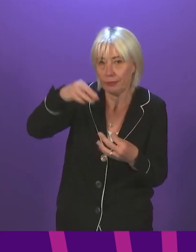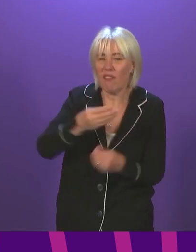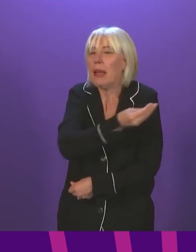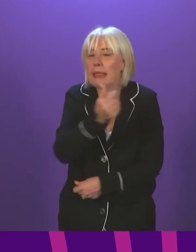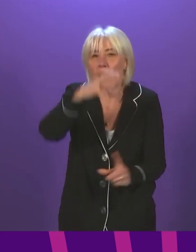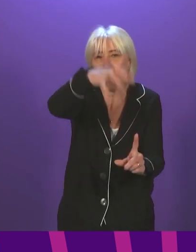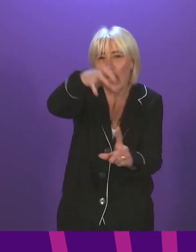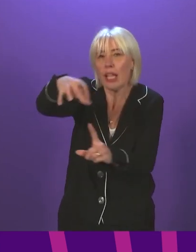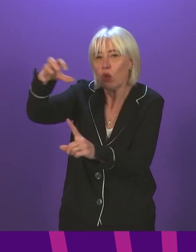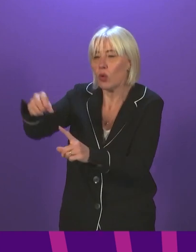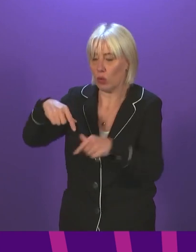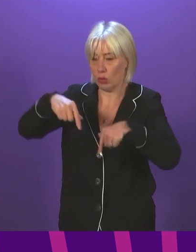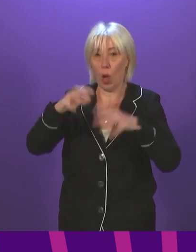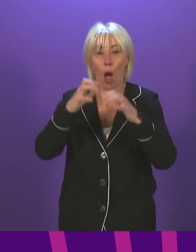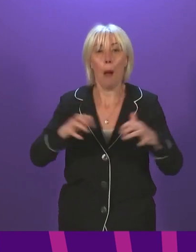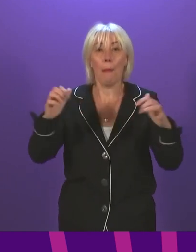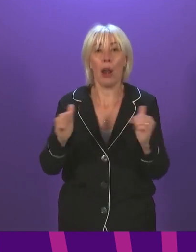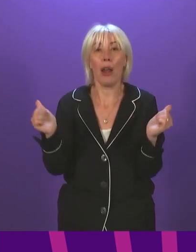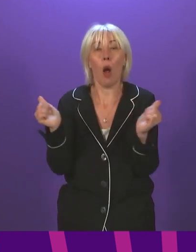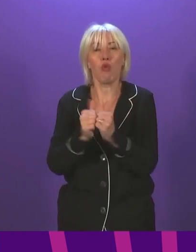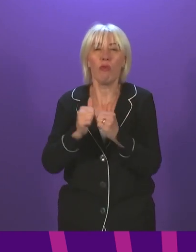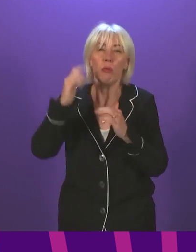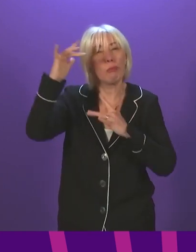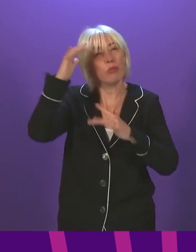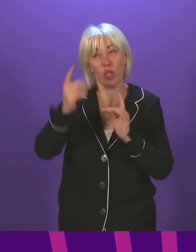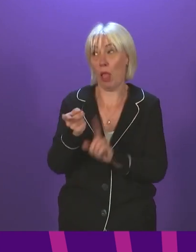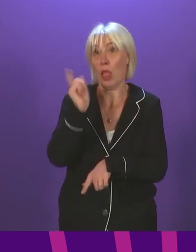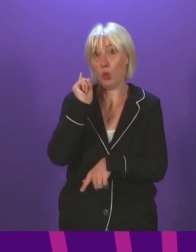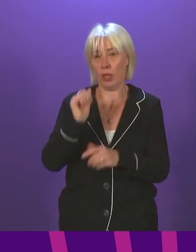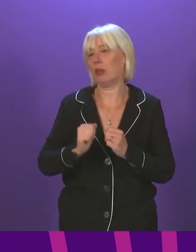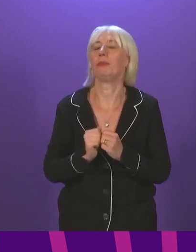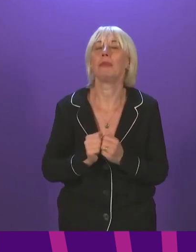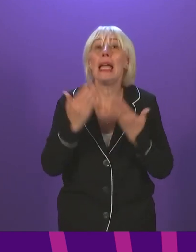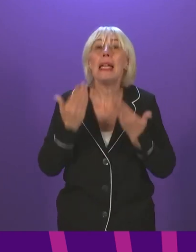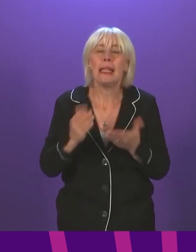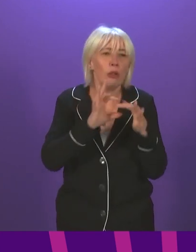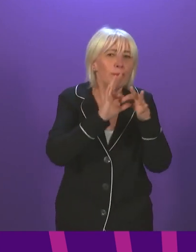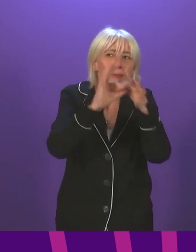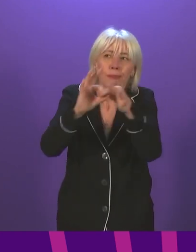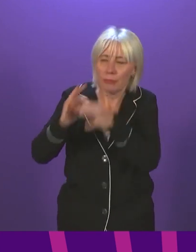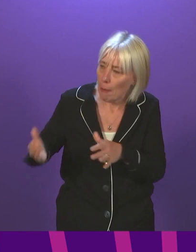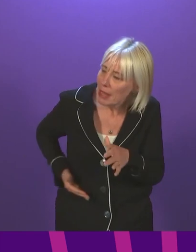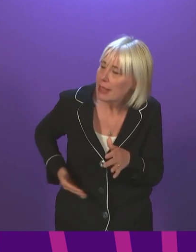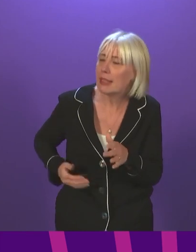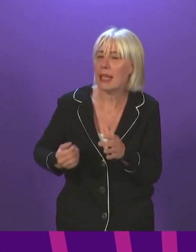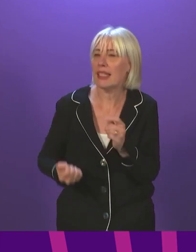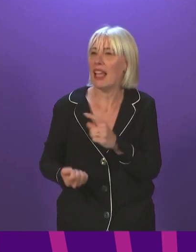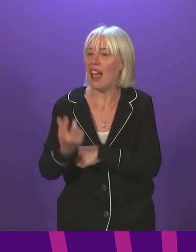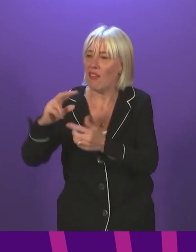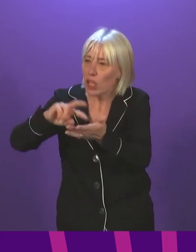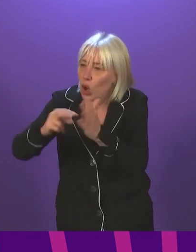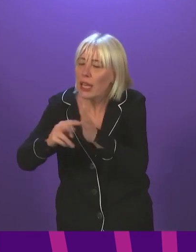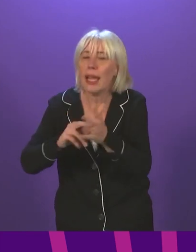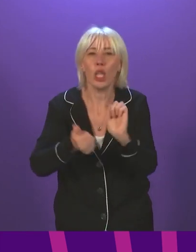certain venues, which of course Parliament approved in principle last week. We are now working with businesses, events organisers and sports